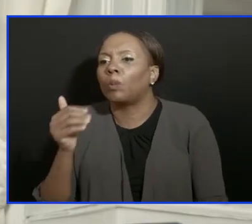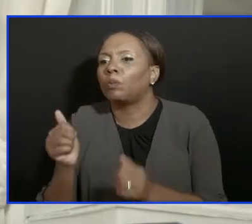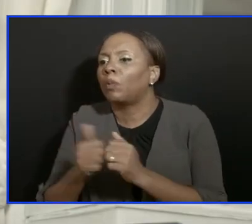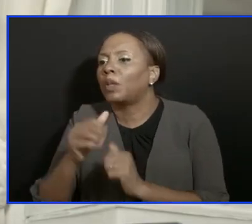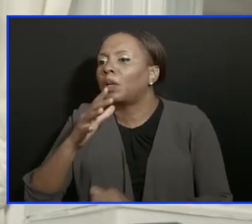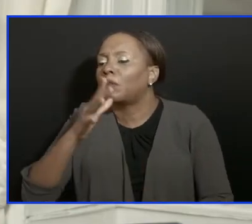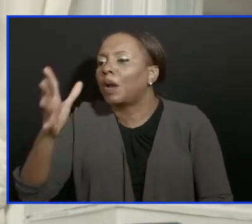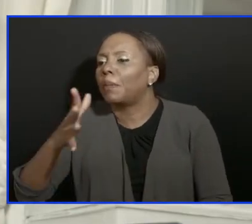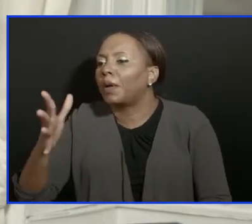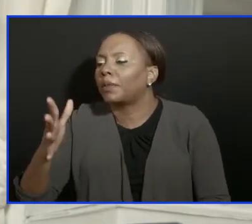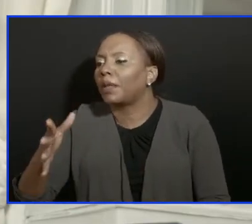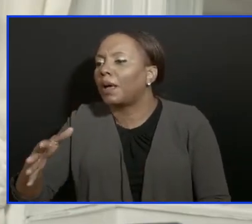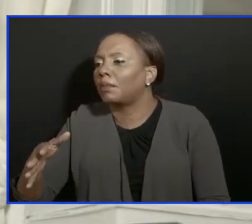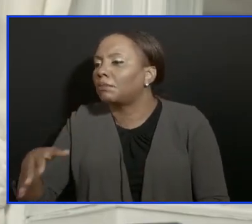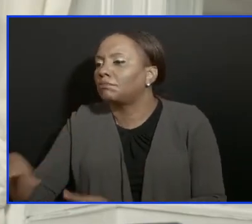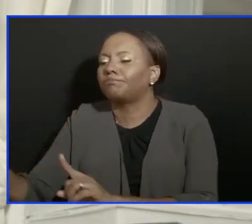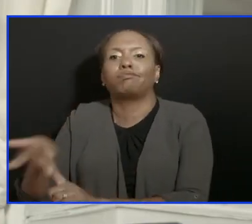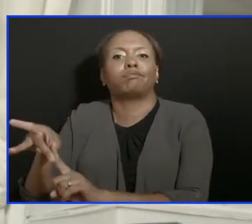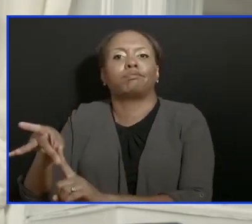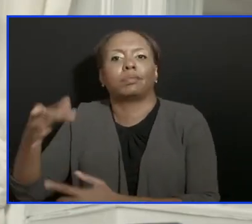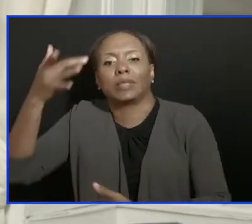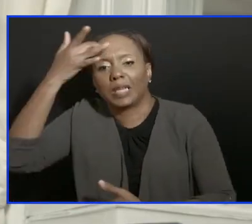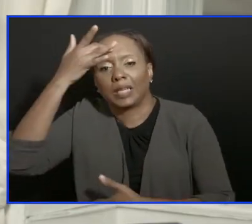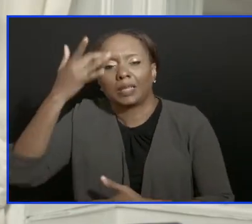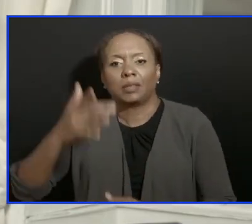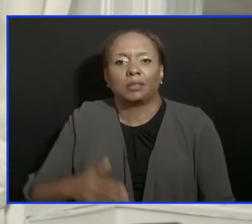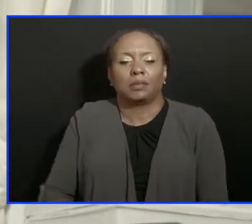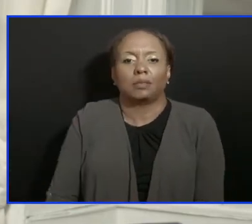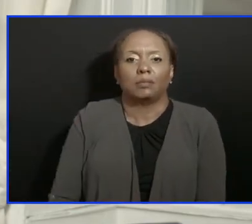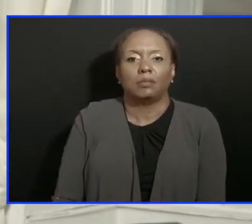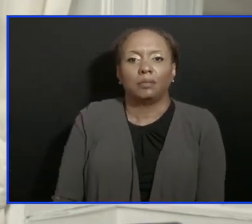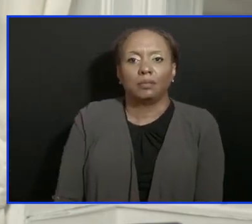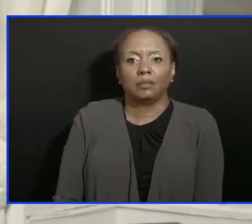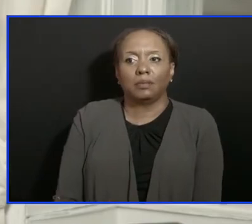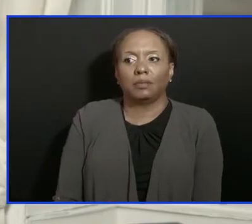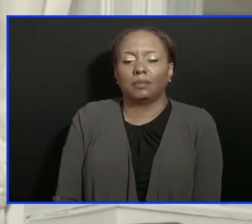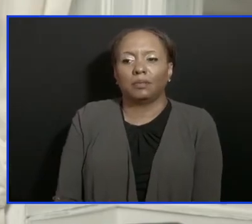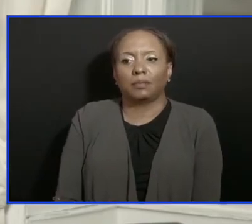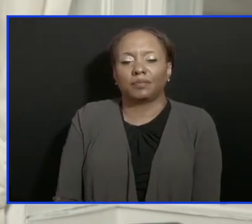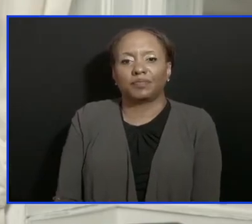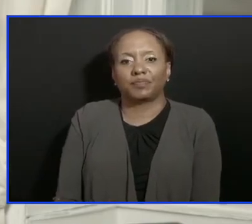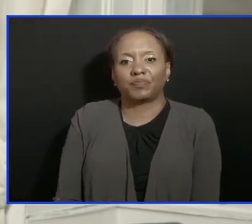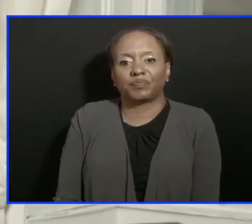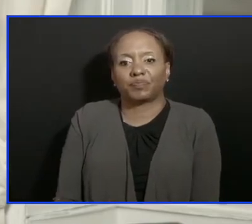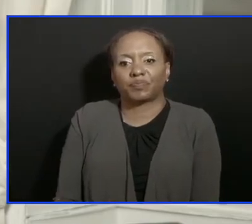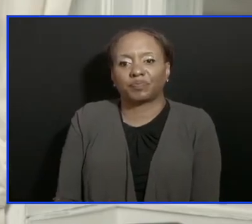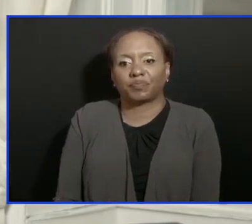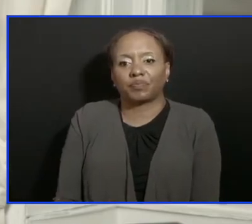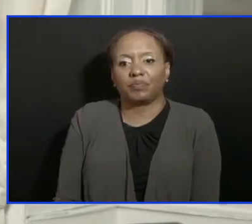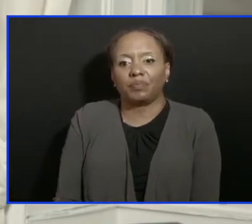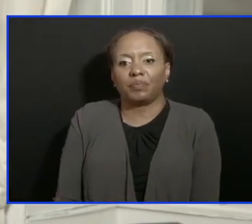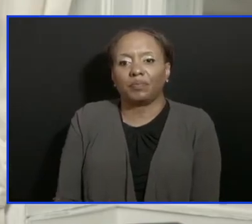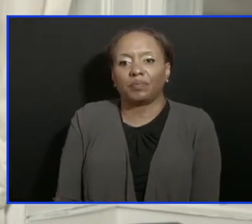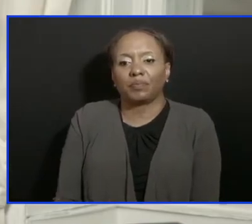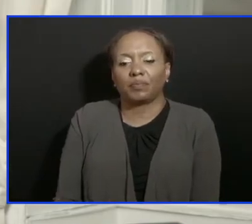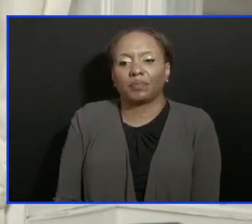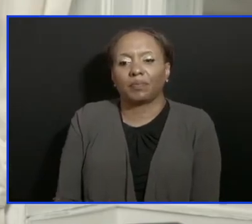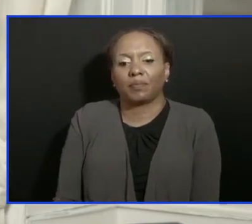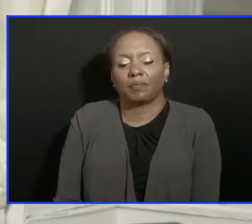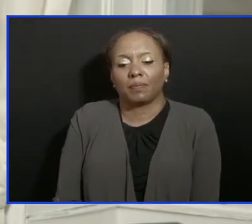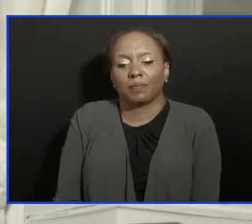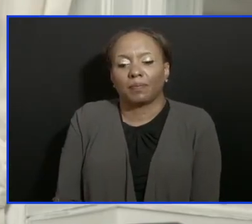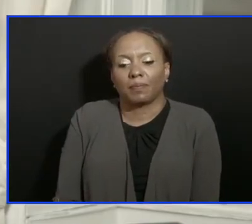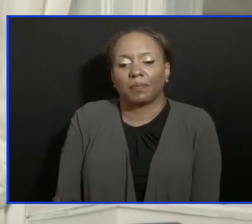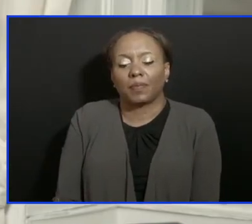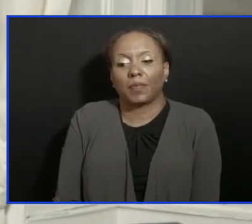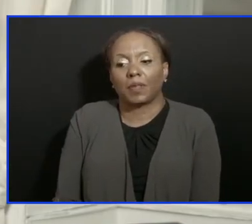this and forgive me. But there are many, many, a lot of the people I know that I have, for example, in the Queens College facility, many